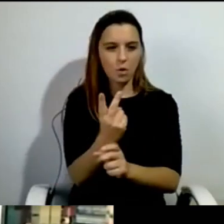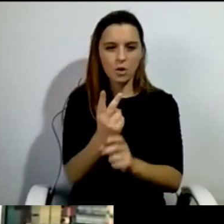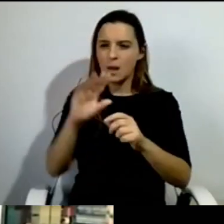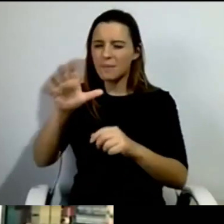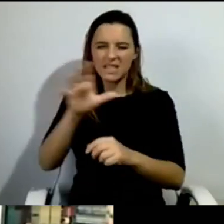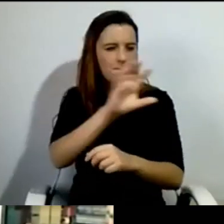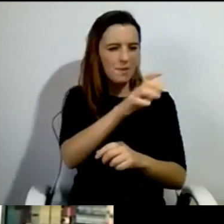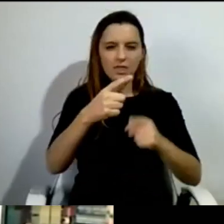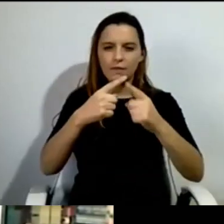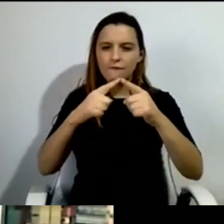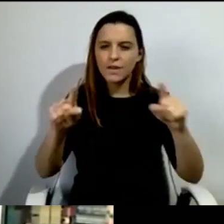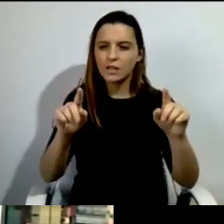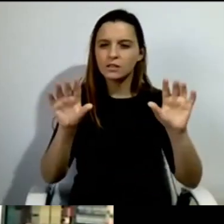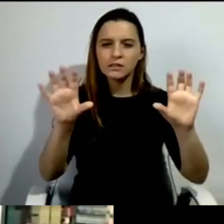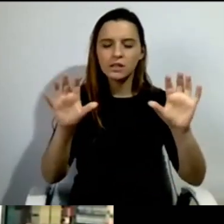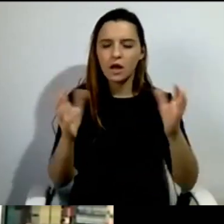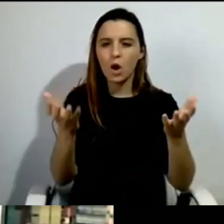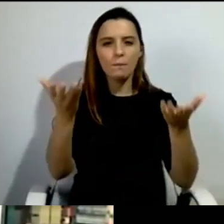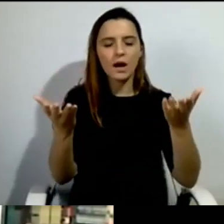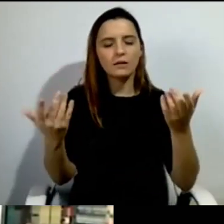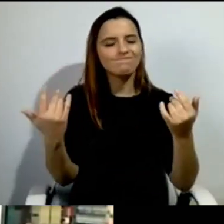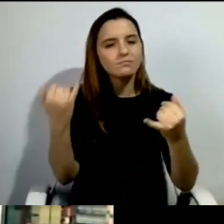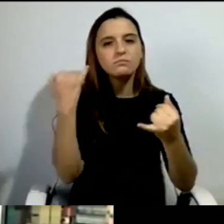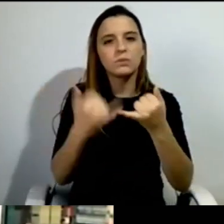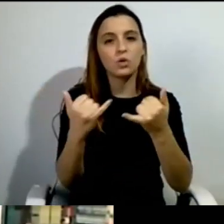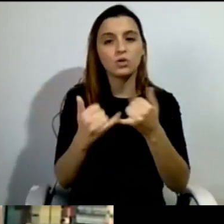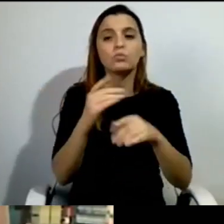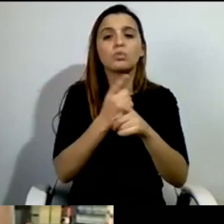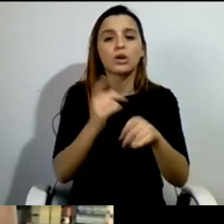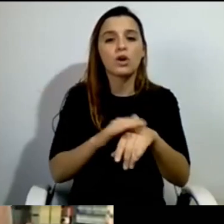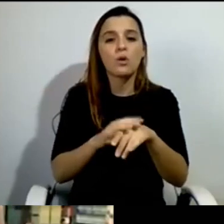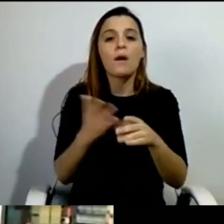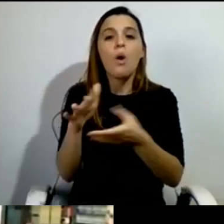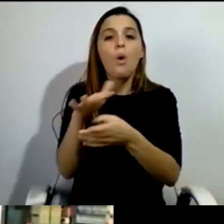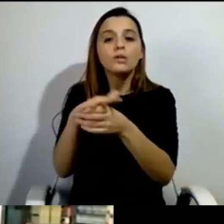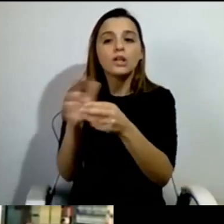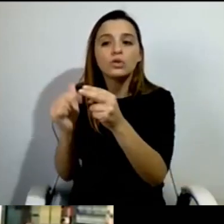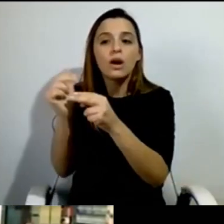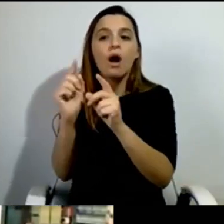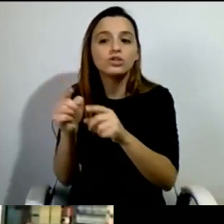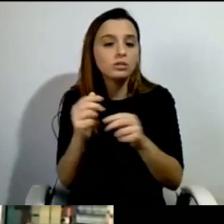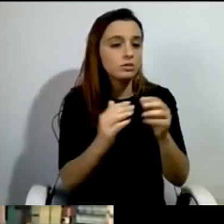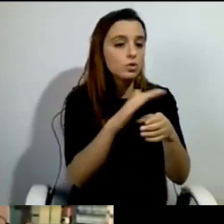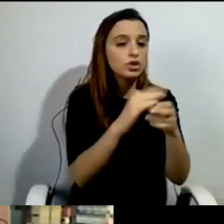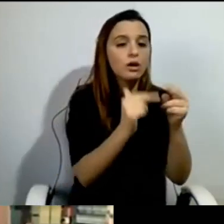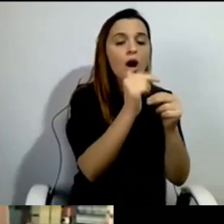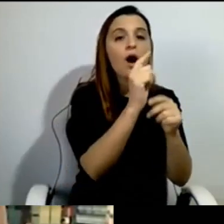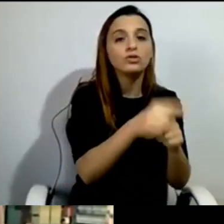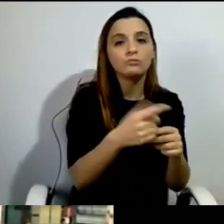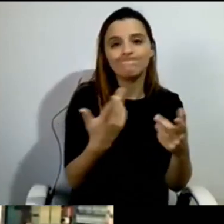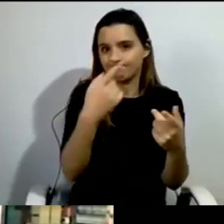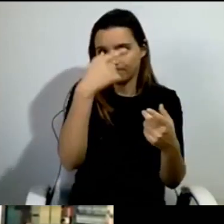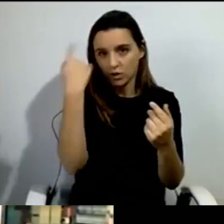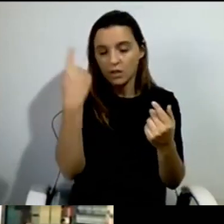were built. I think if you want to learn from different countries, you have to learn also the background that